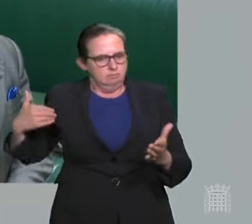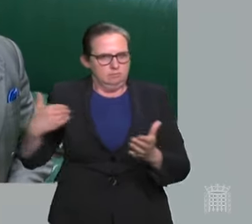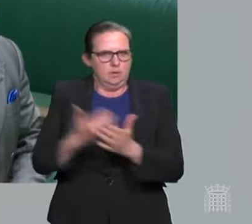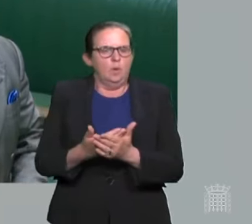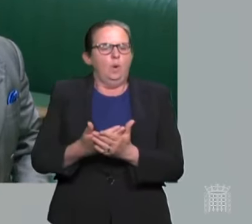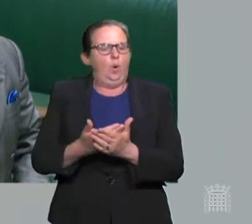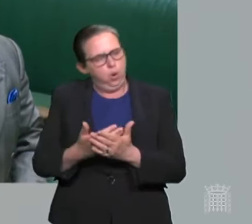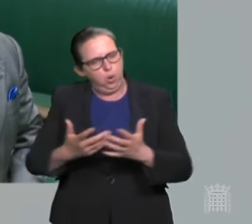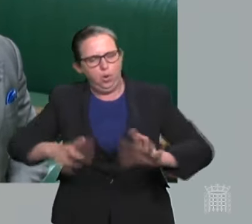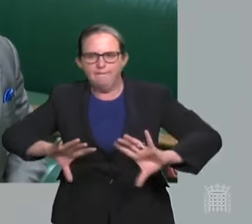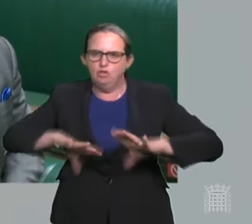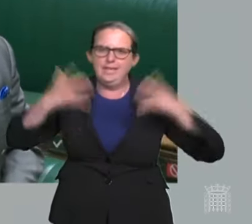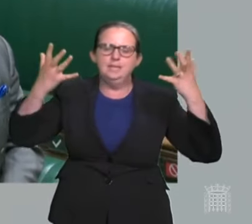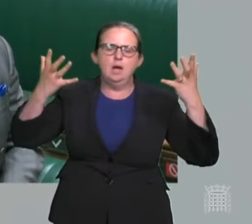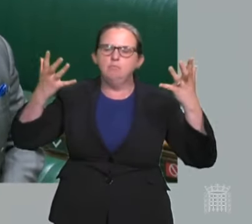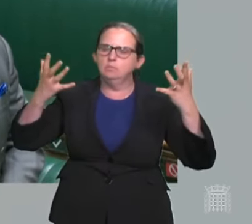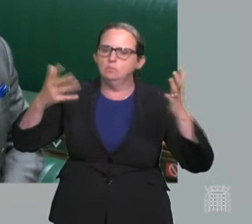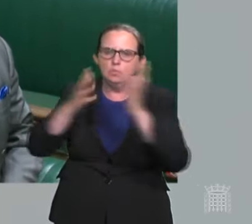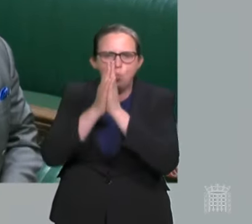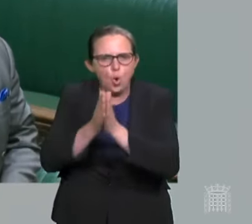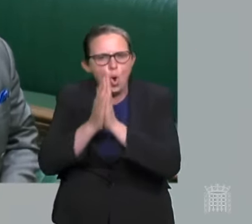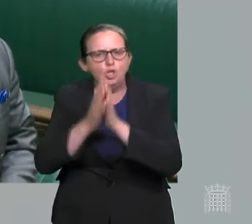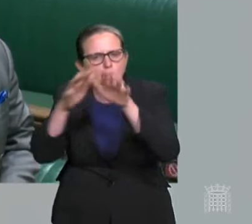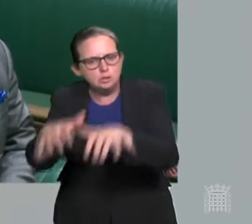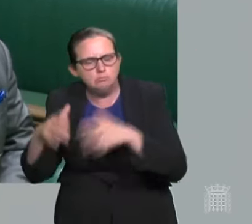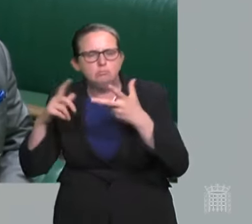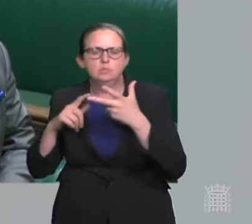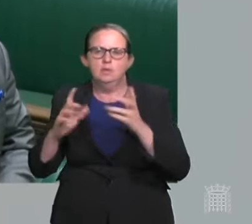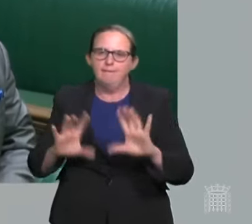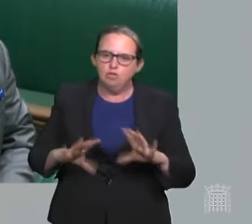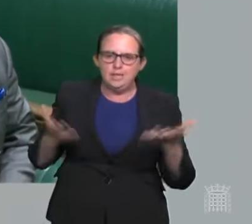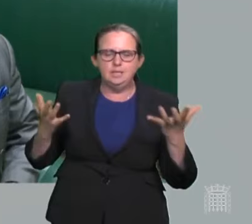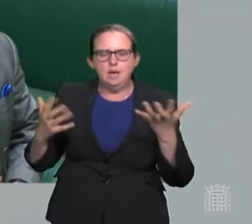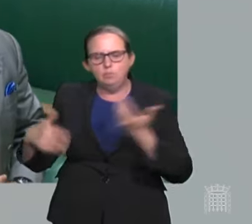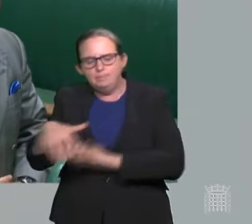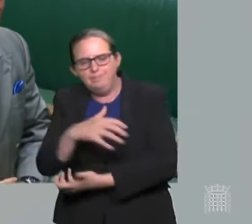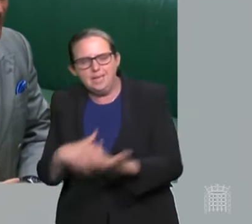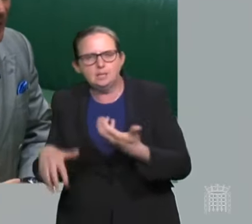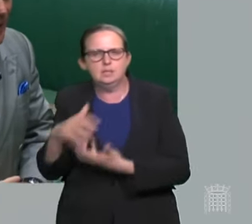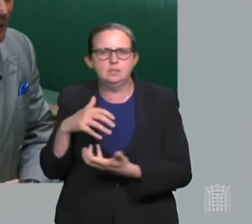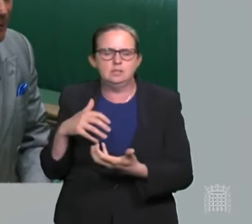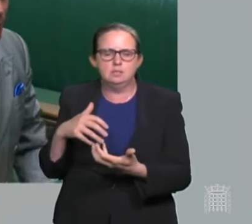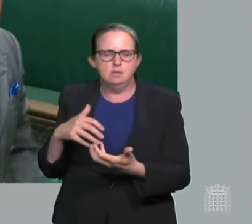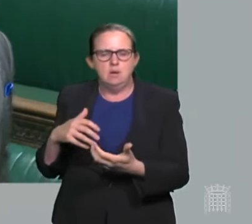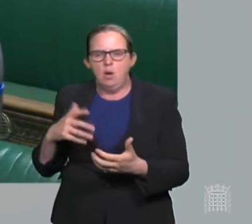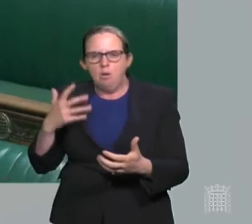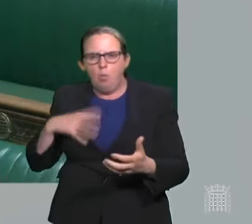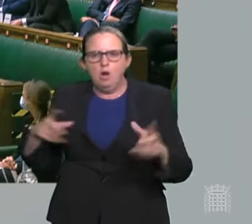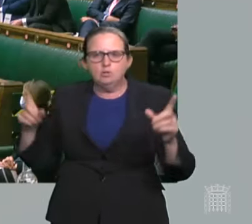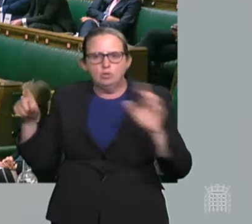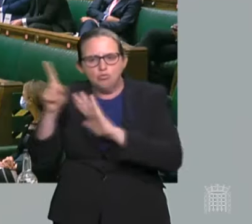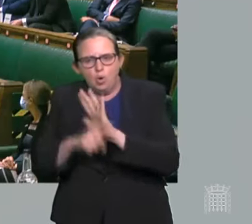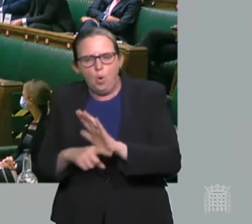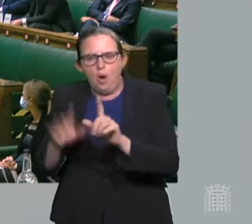indeed freedom of worship in order to manage hospital admissions ever again, will we?